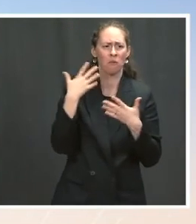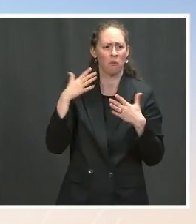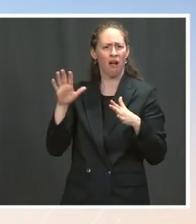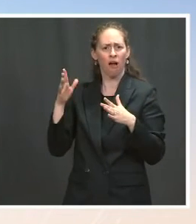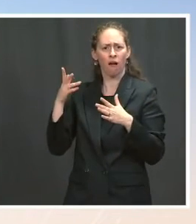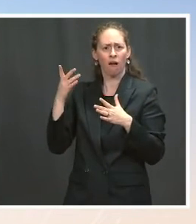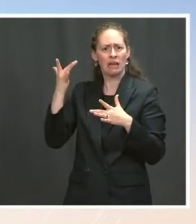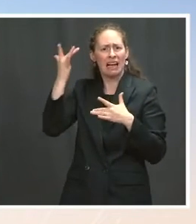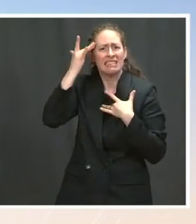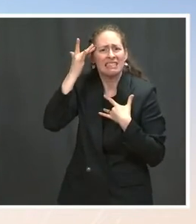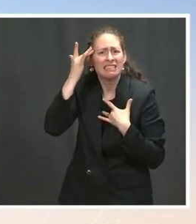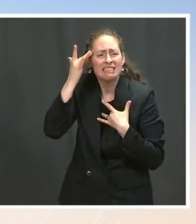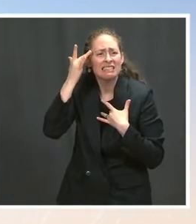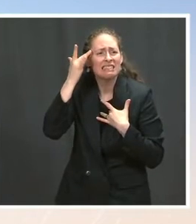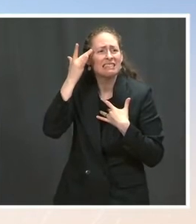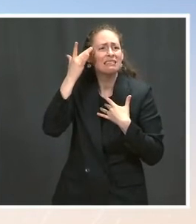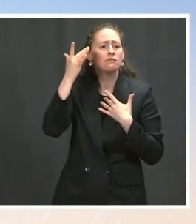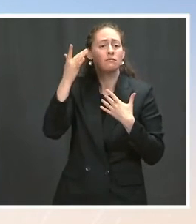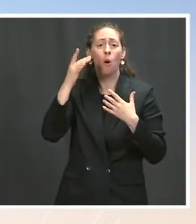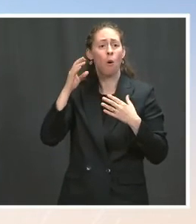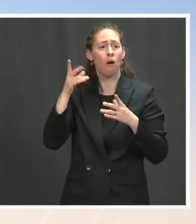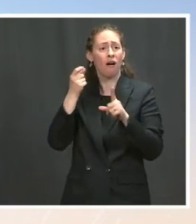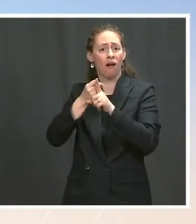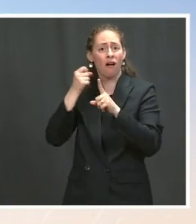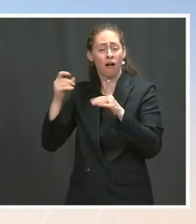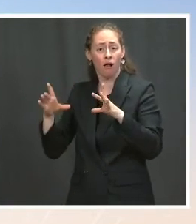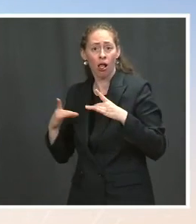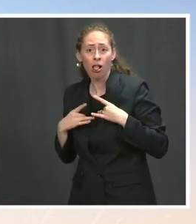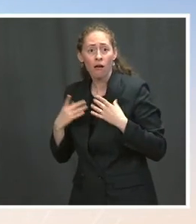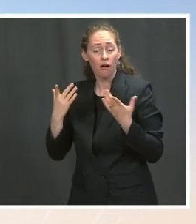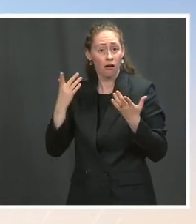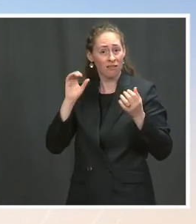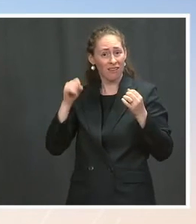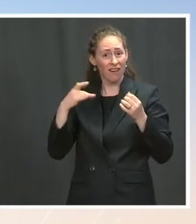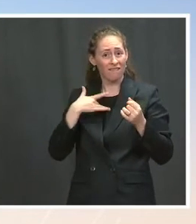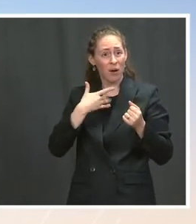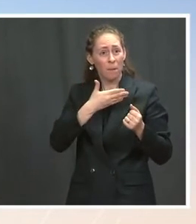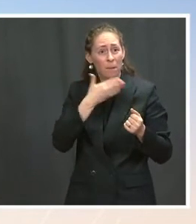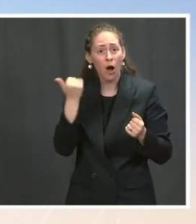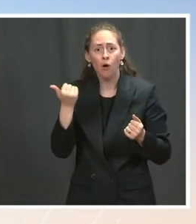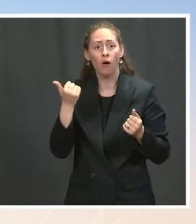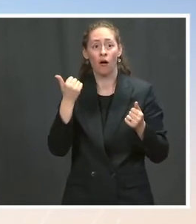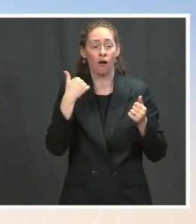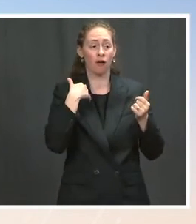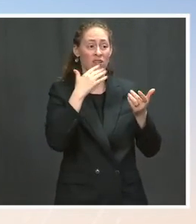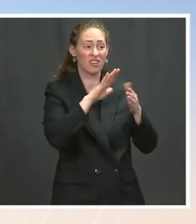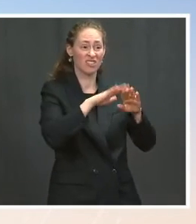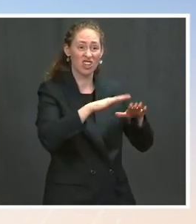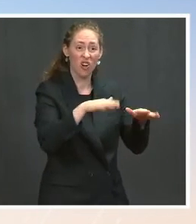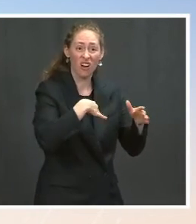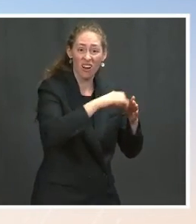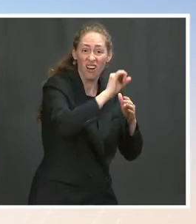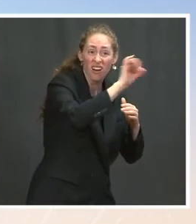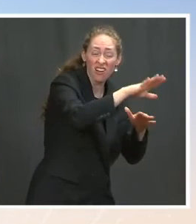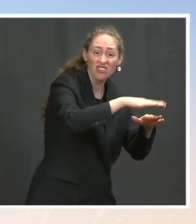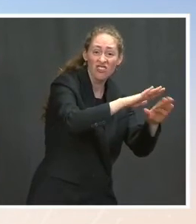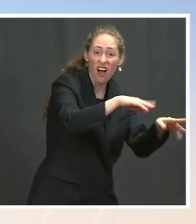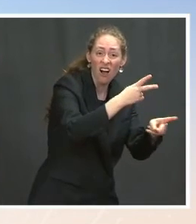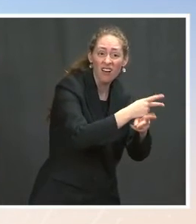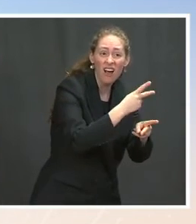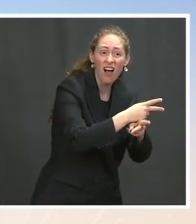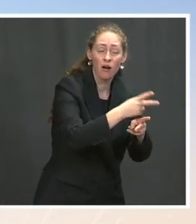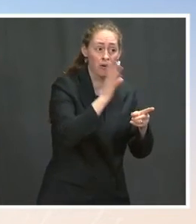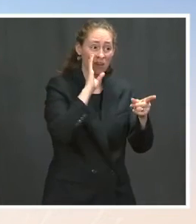they're going to have the conditions to be healthy whether they can send their kids to a child care center whether there is a child care center so those are all